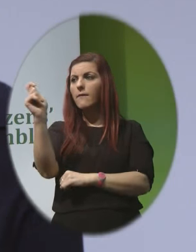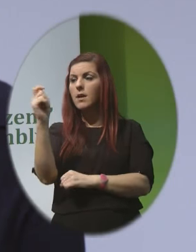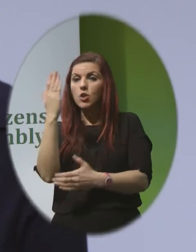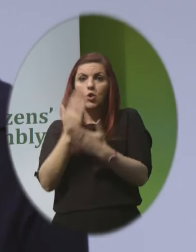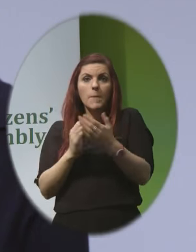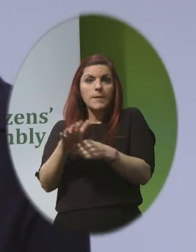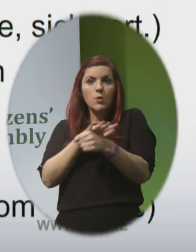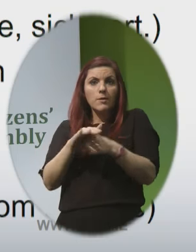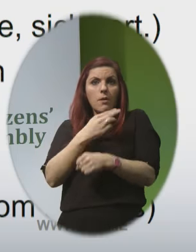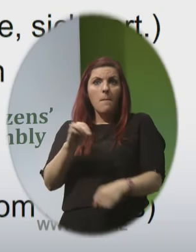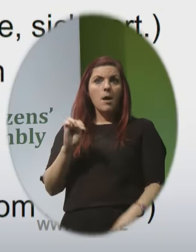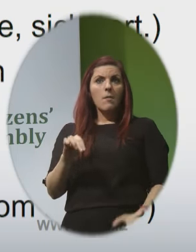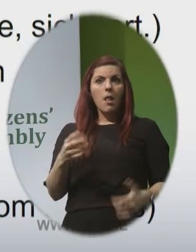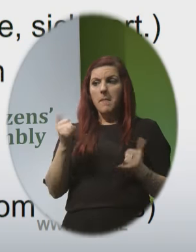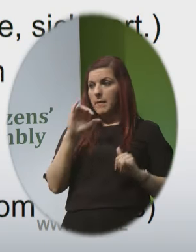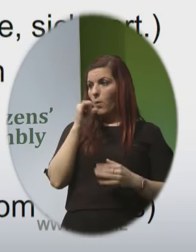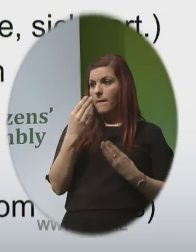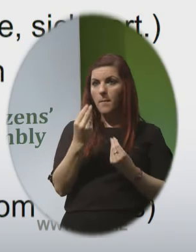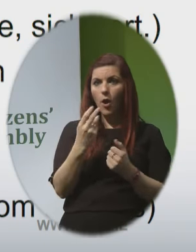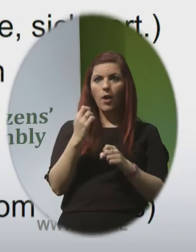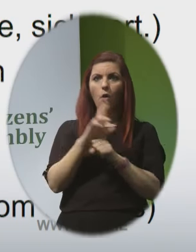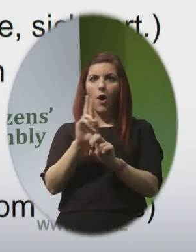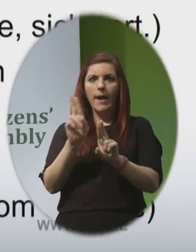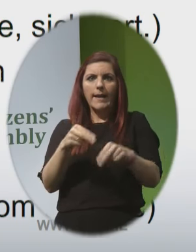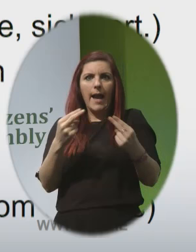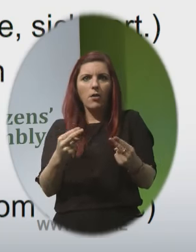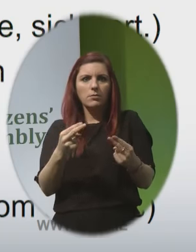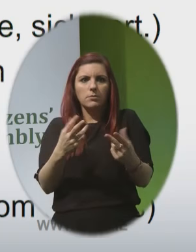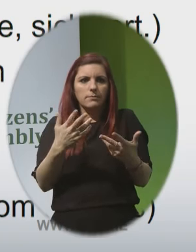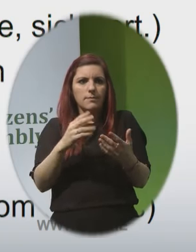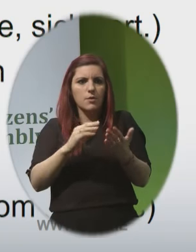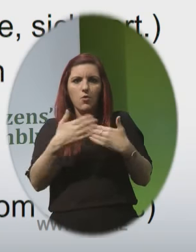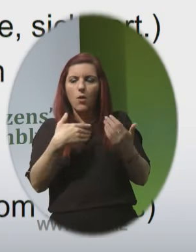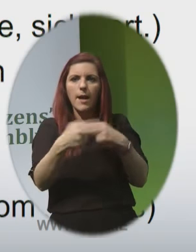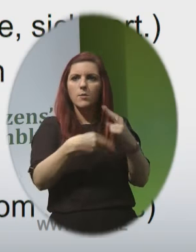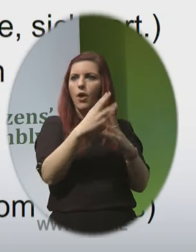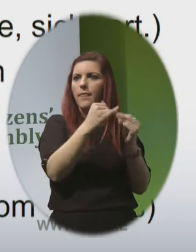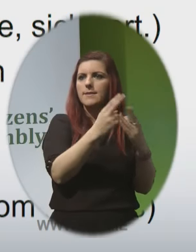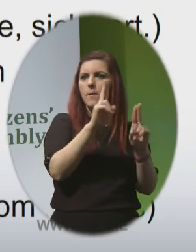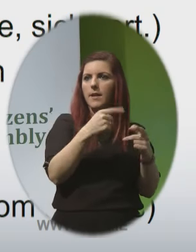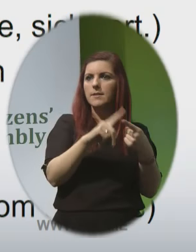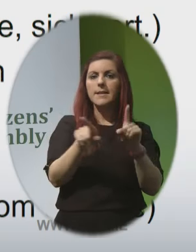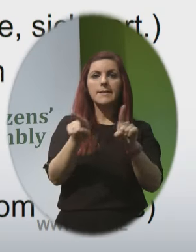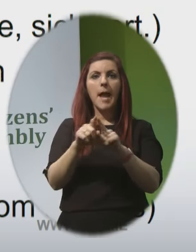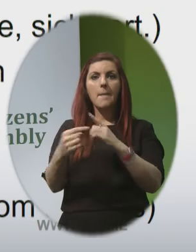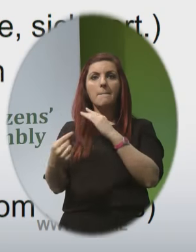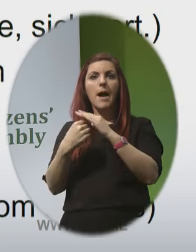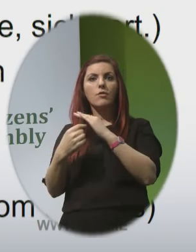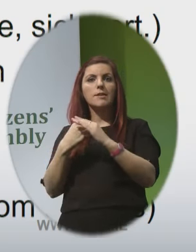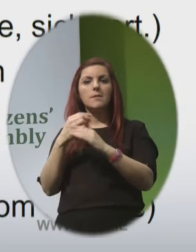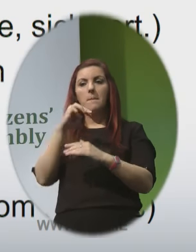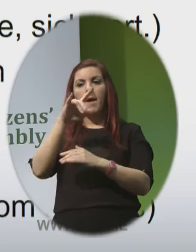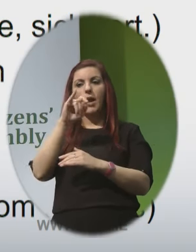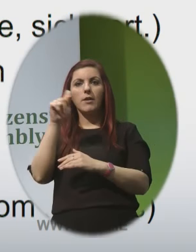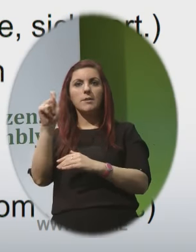impossible somebody simply doesn't have the money or simply can't arrange the practicalities migrant women who can't get documents organised in